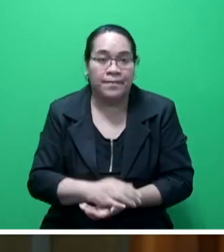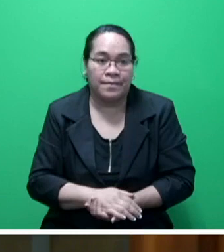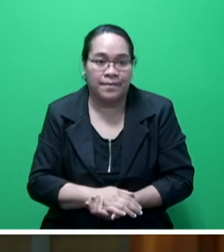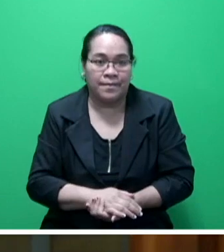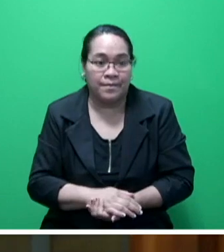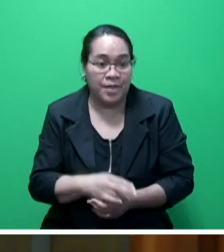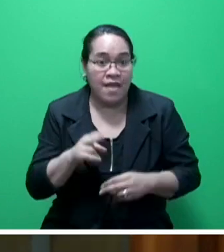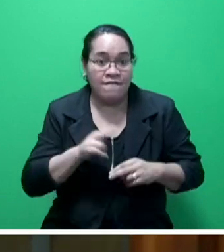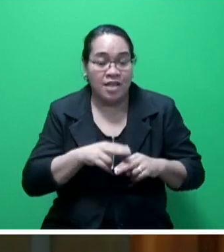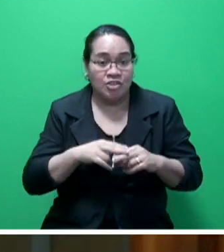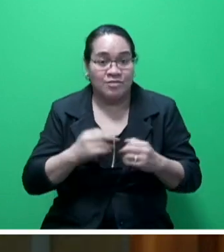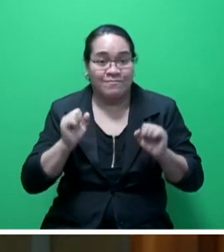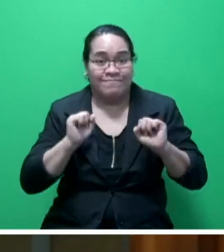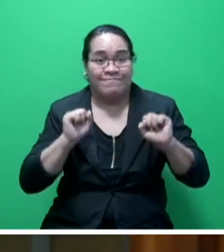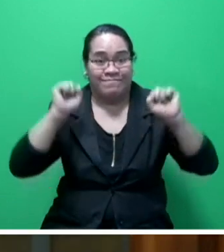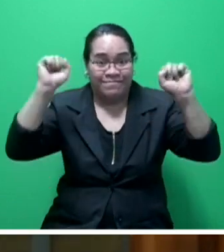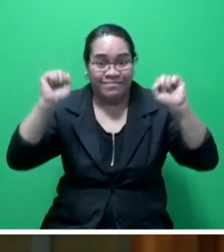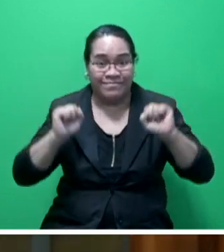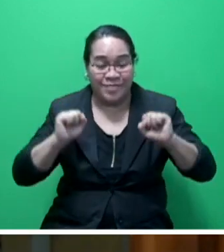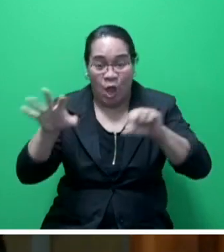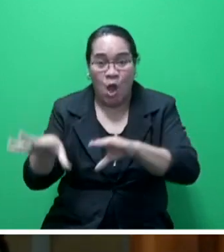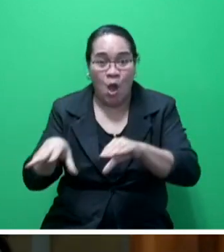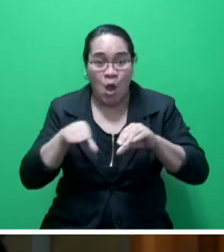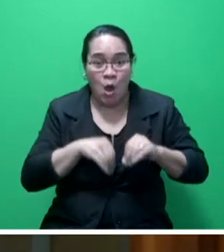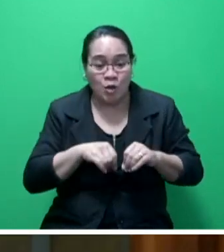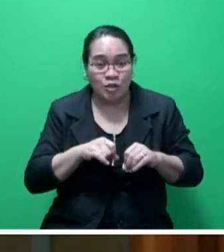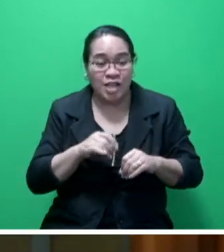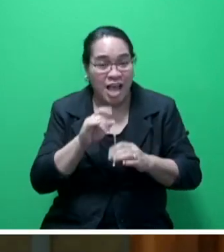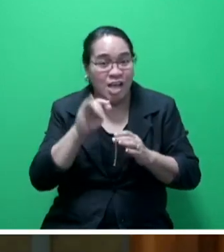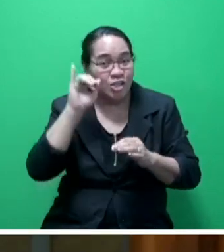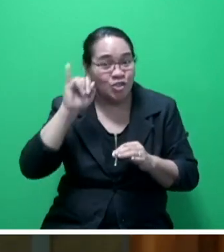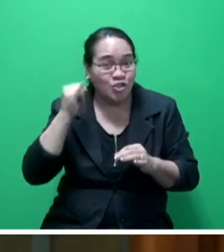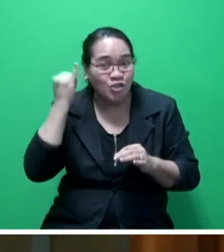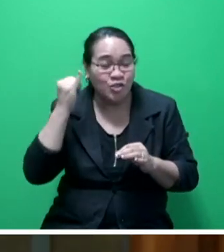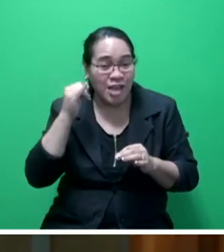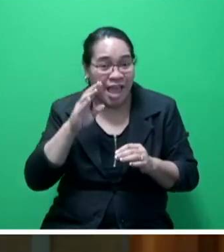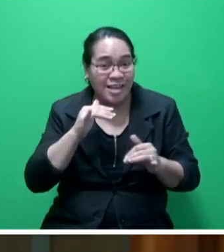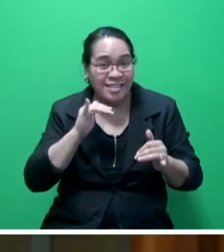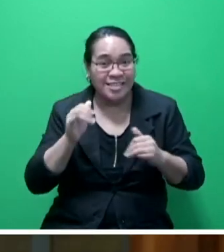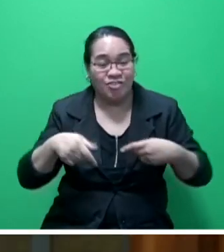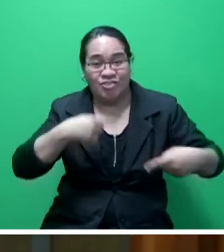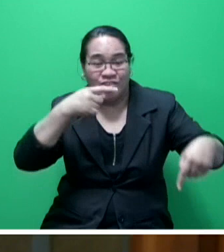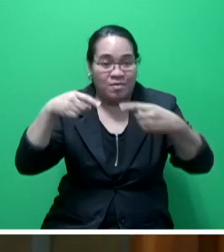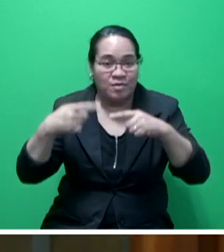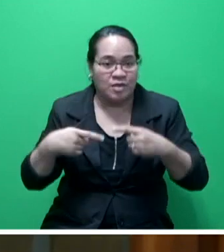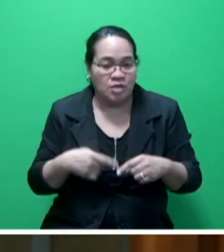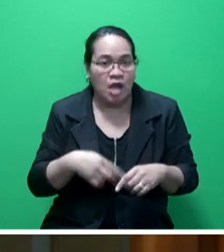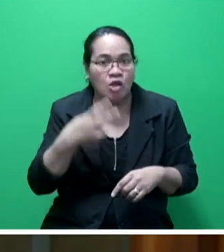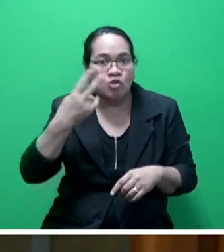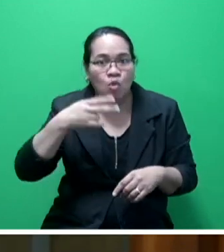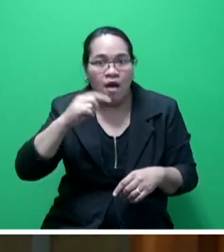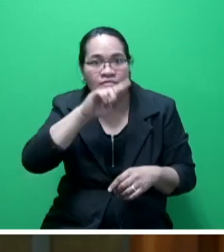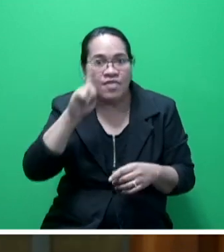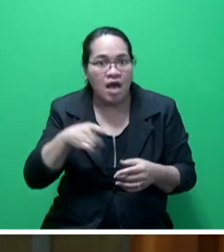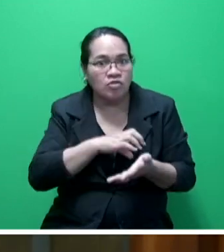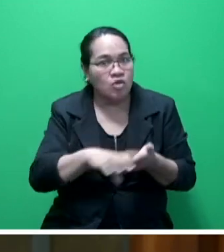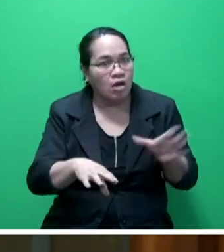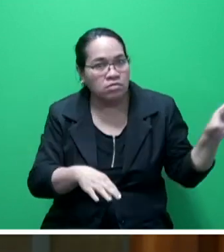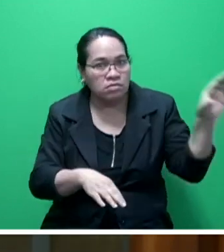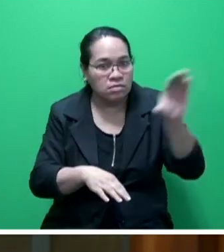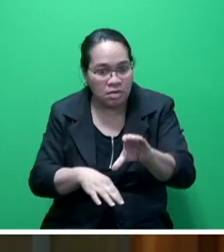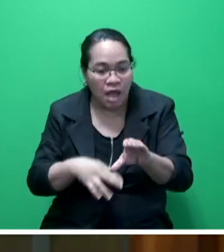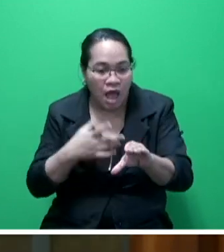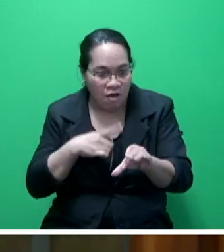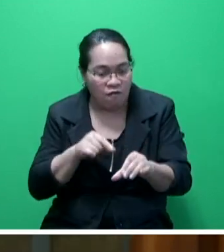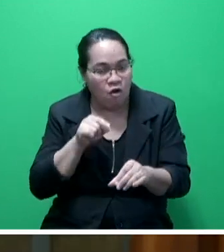Fiji Weightlifting Federation hosted the Junior World Championship and the Fijian government contributed $12,000 as contribution to the